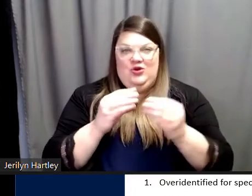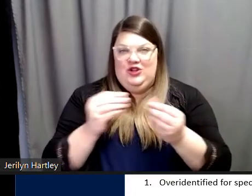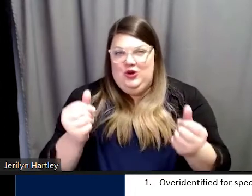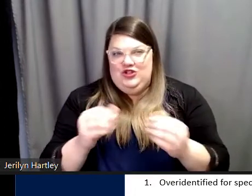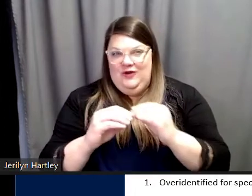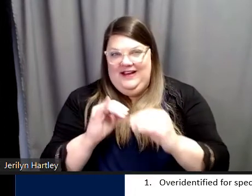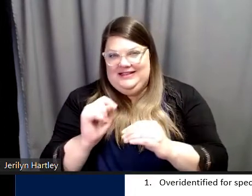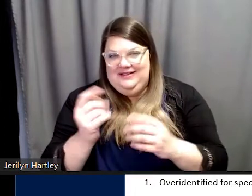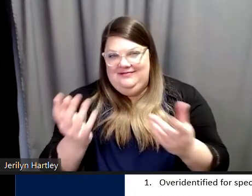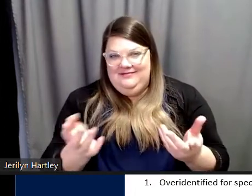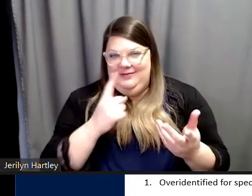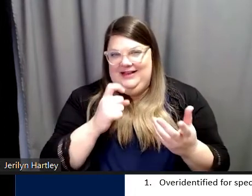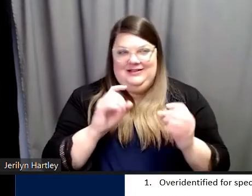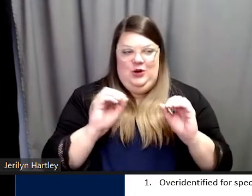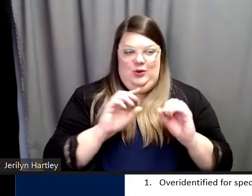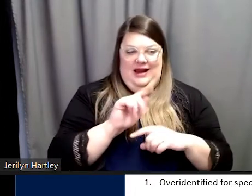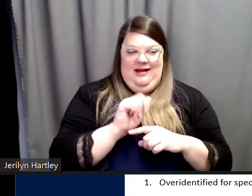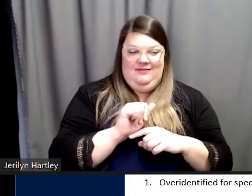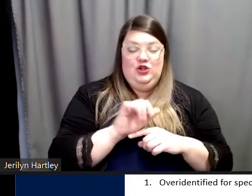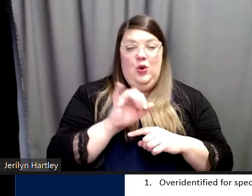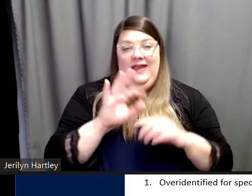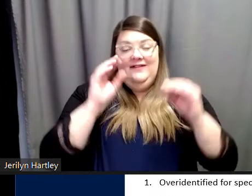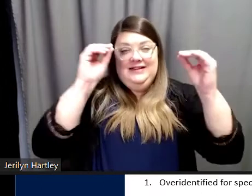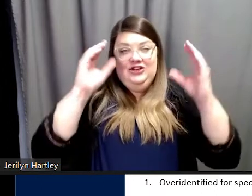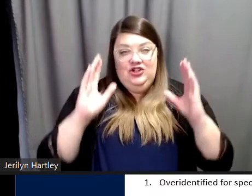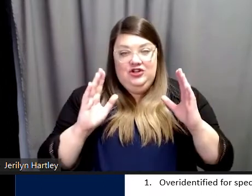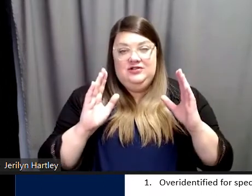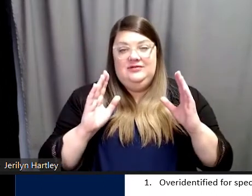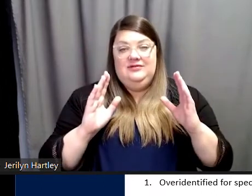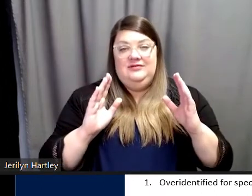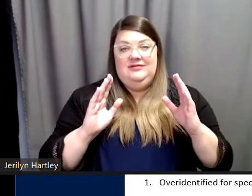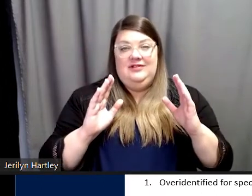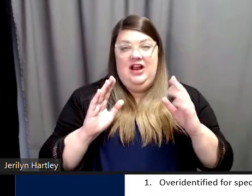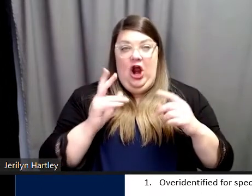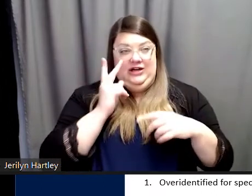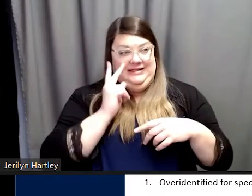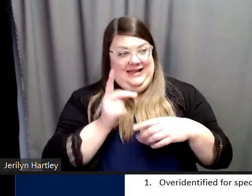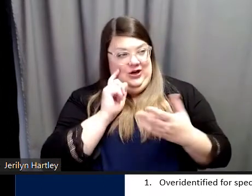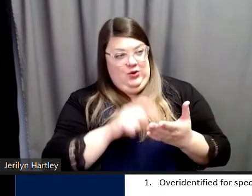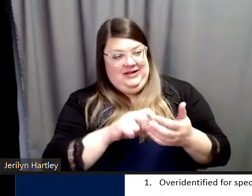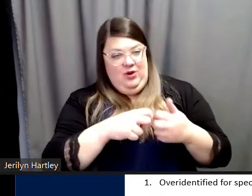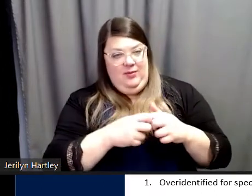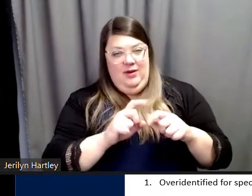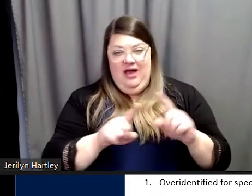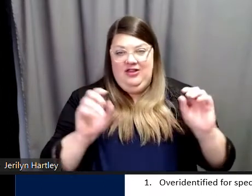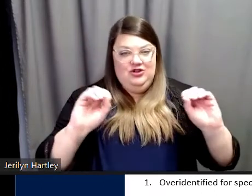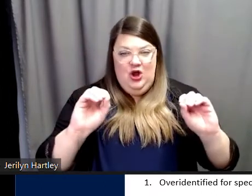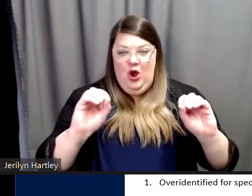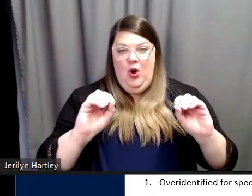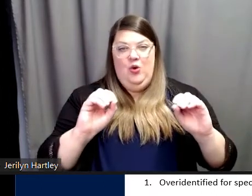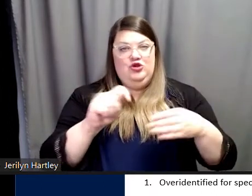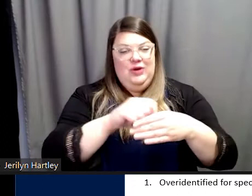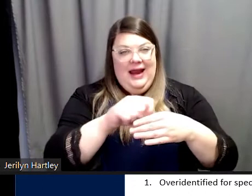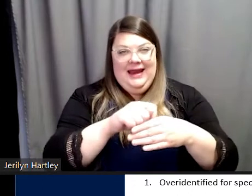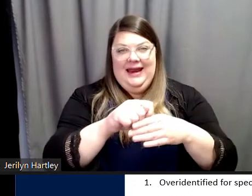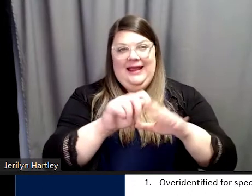it. So then, if teachers are kind of seeing there's a problem, but there's no training out